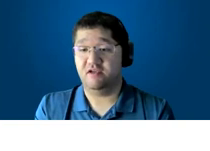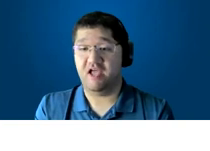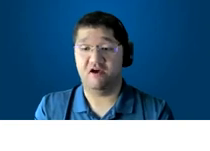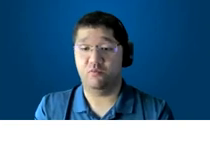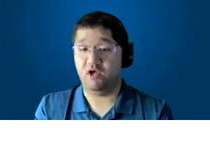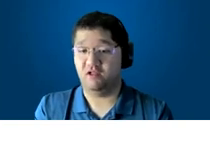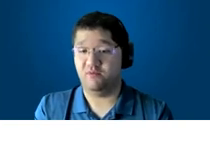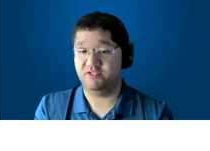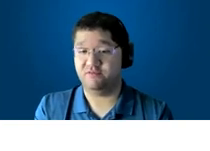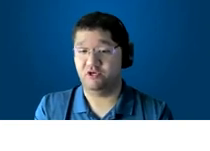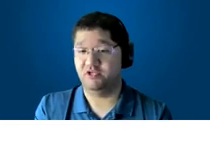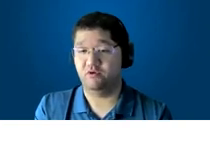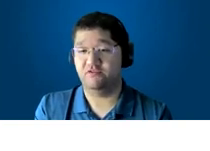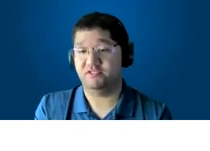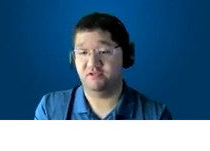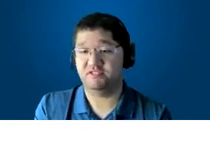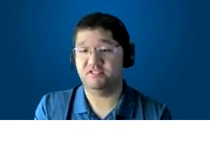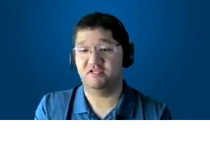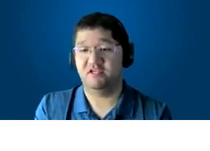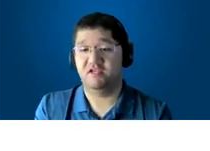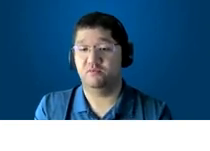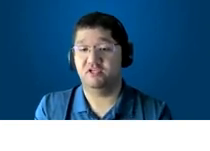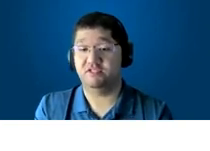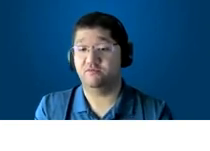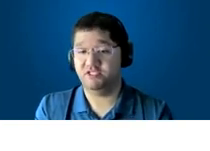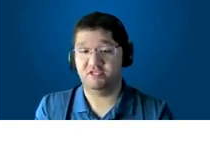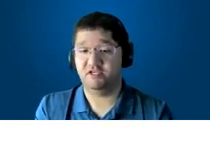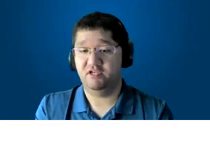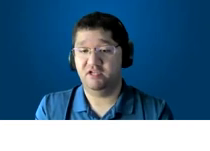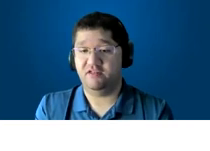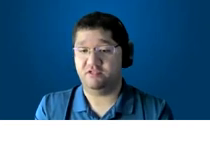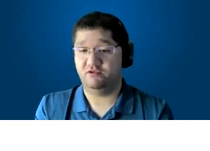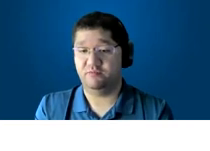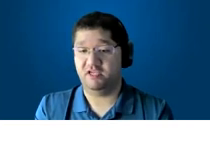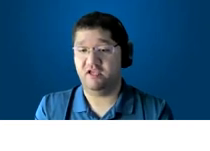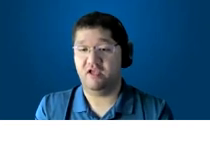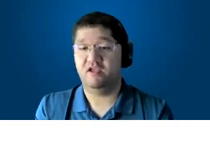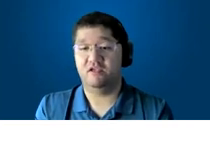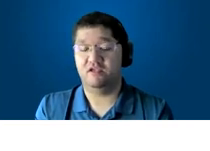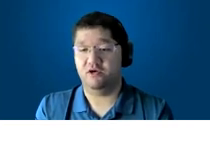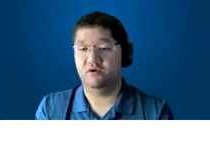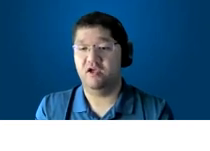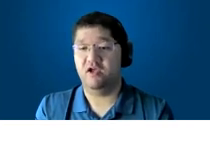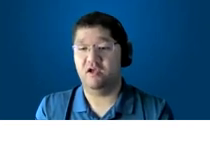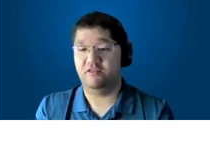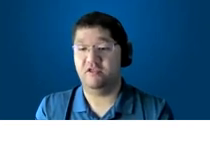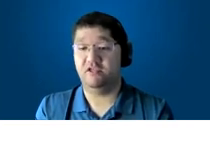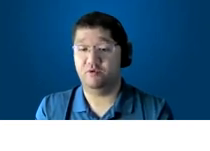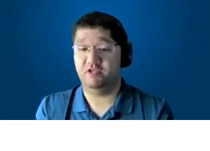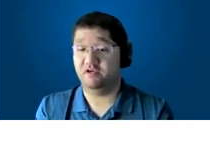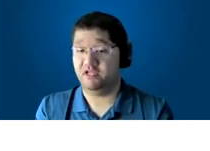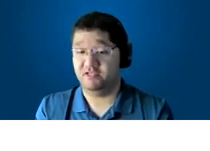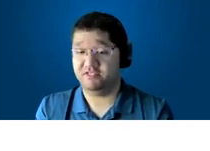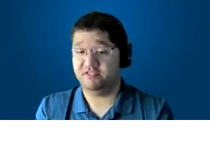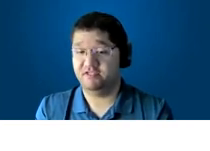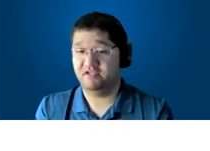how well i was working with the students and it was richard that told me you know i think